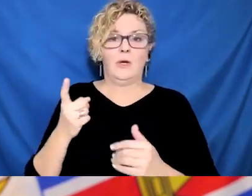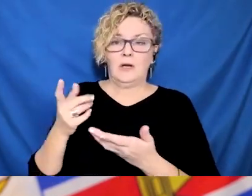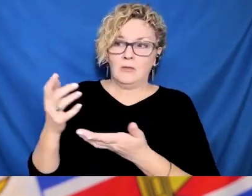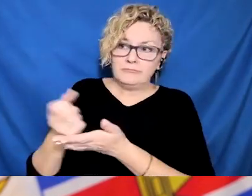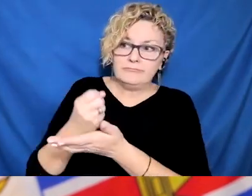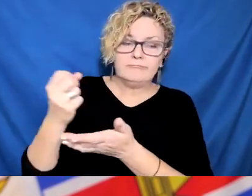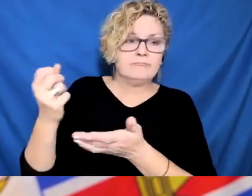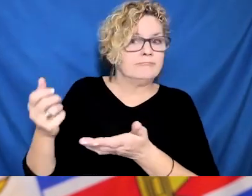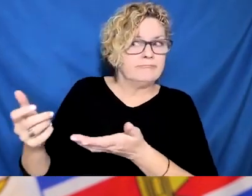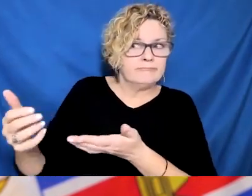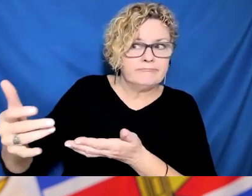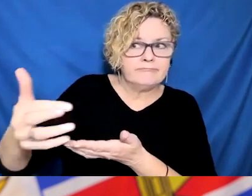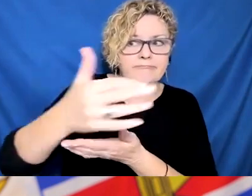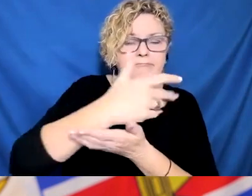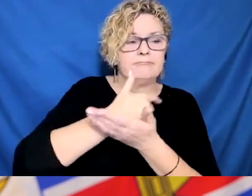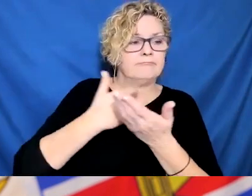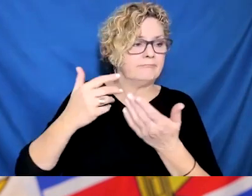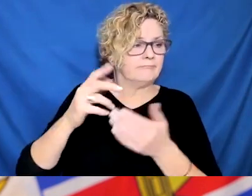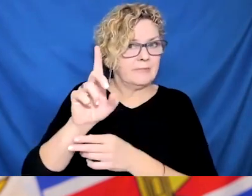Richard, do you have a follow-up?